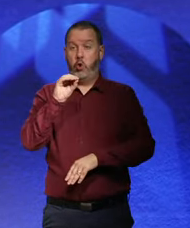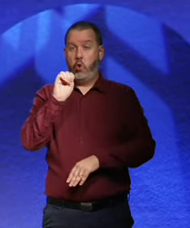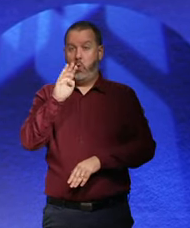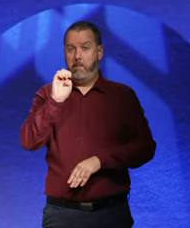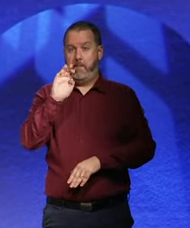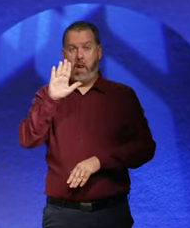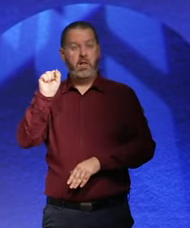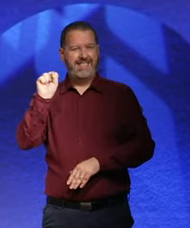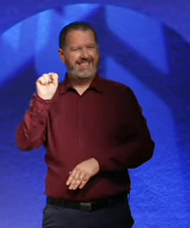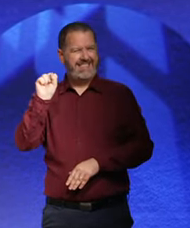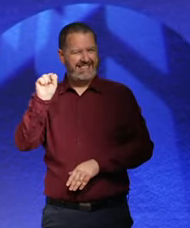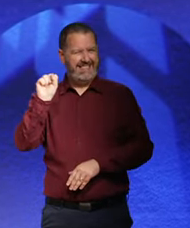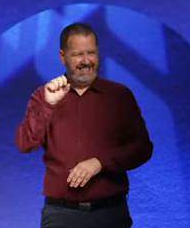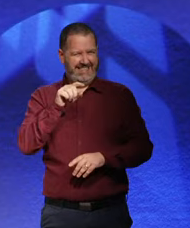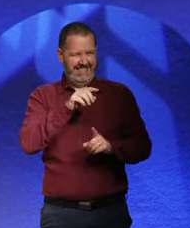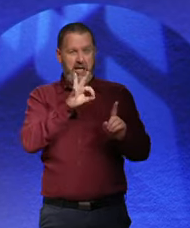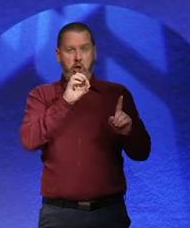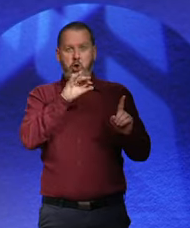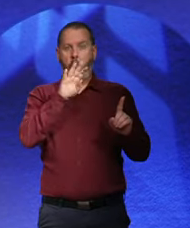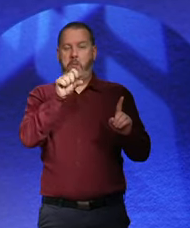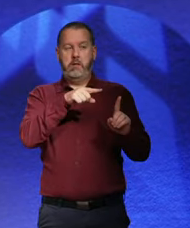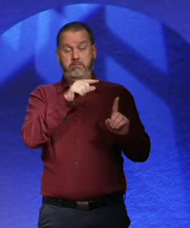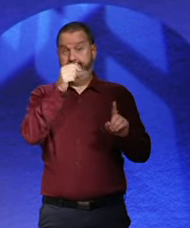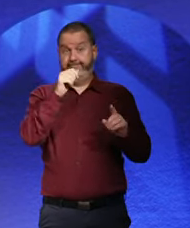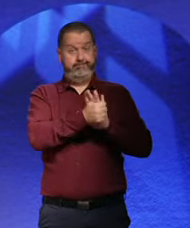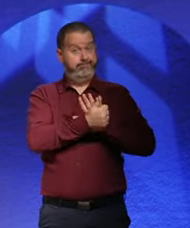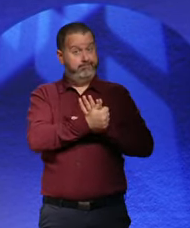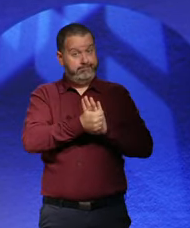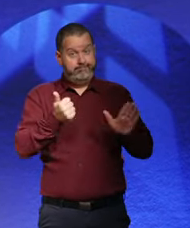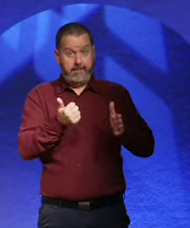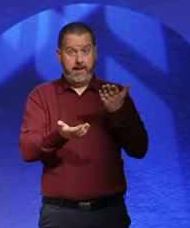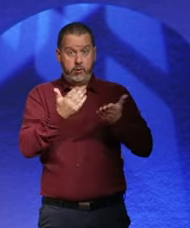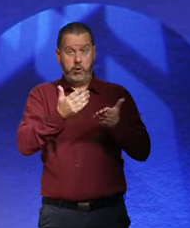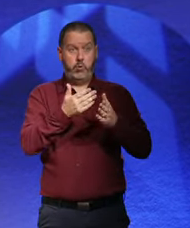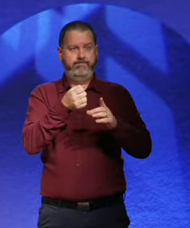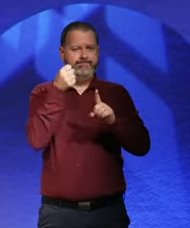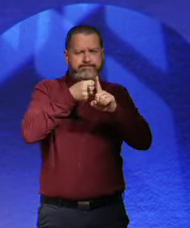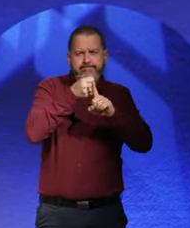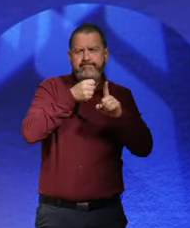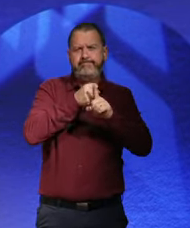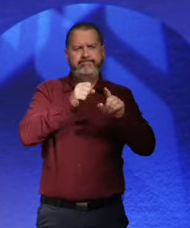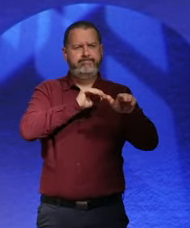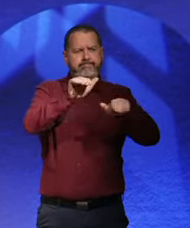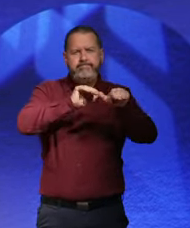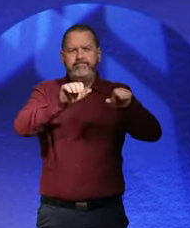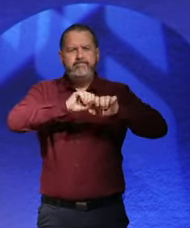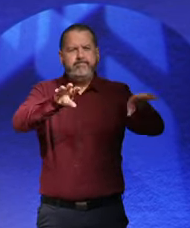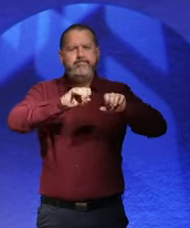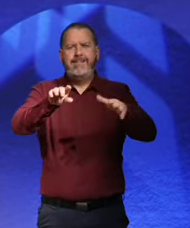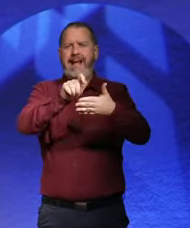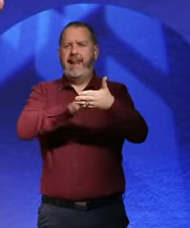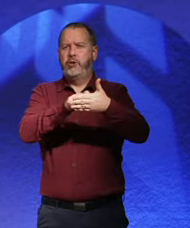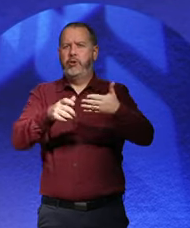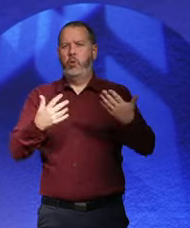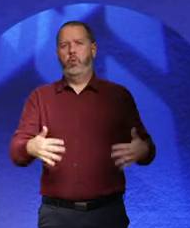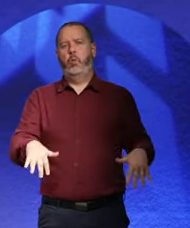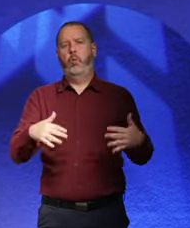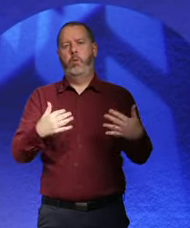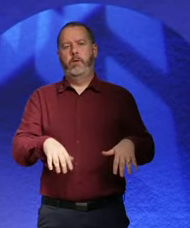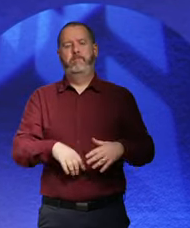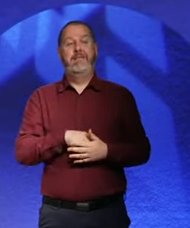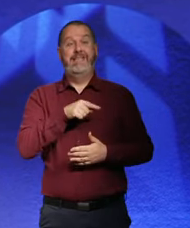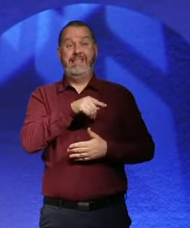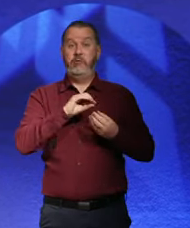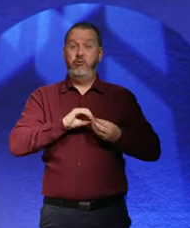he was a bit of a mastermind of electioneering. You know, what he did was amazing. He created the Speaker's Bureau.